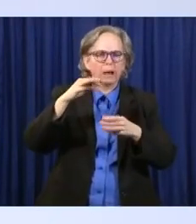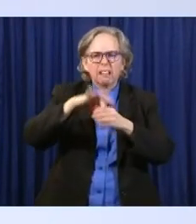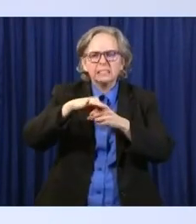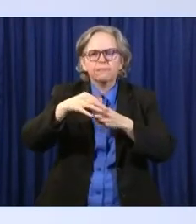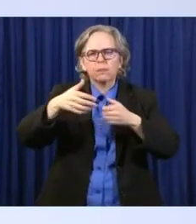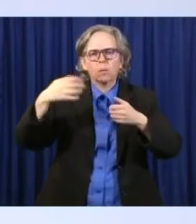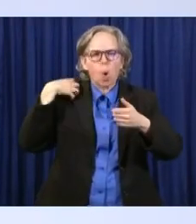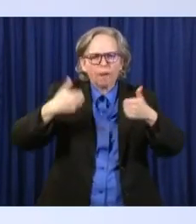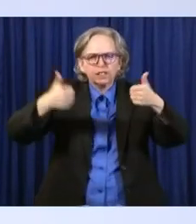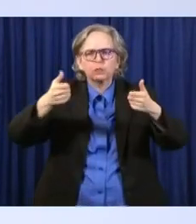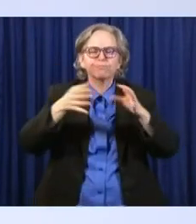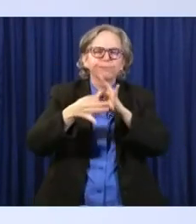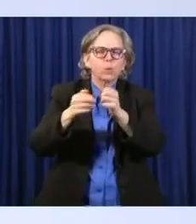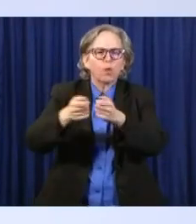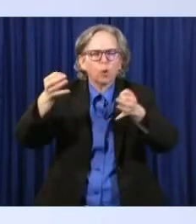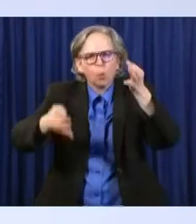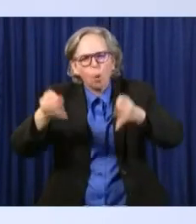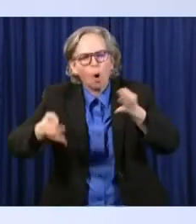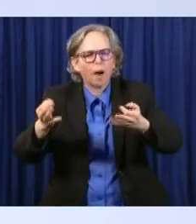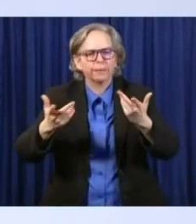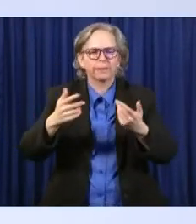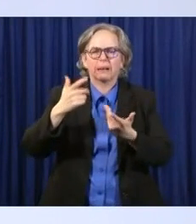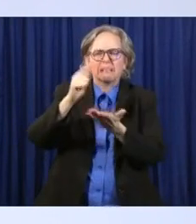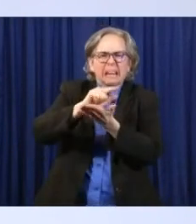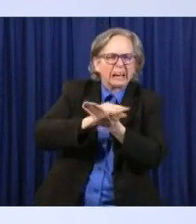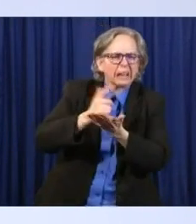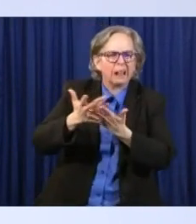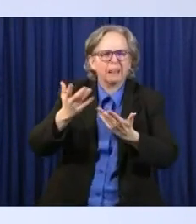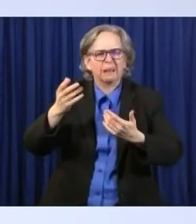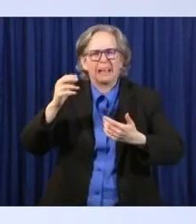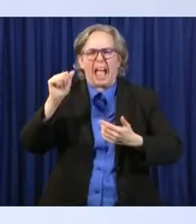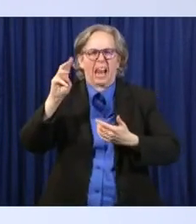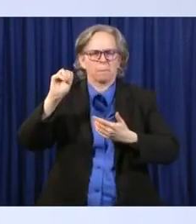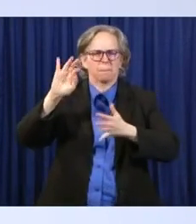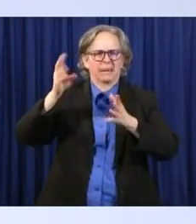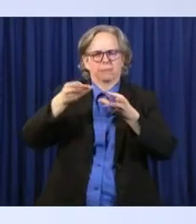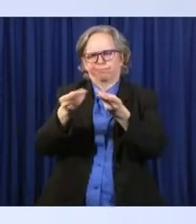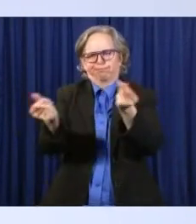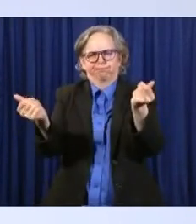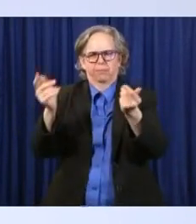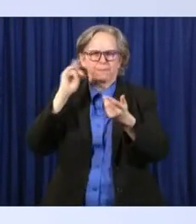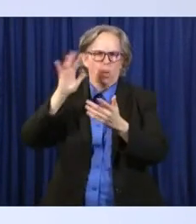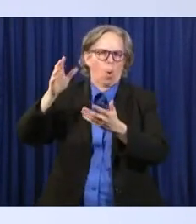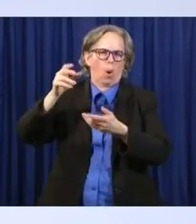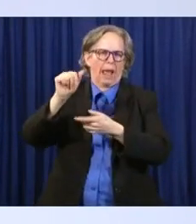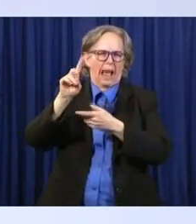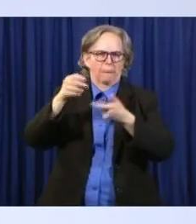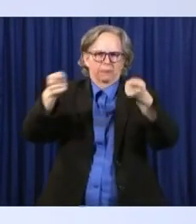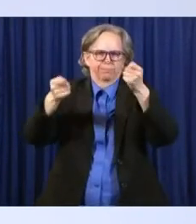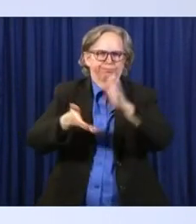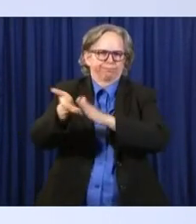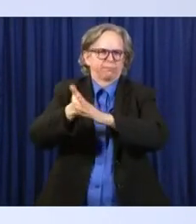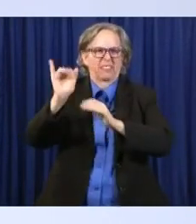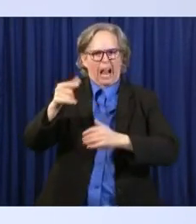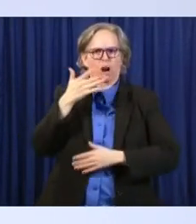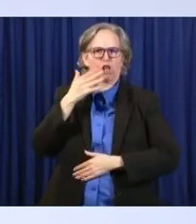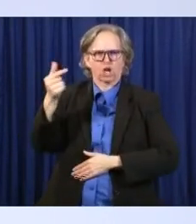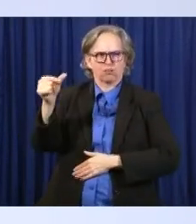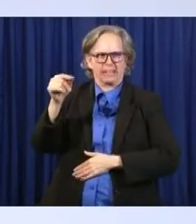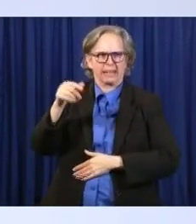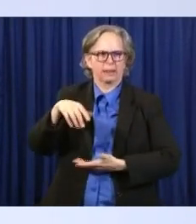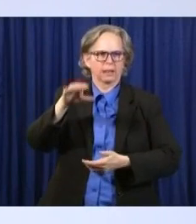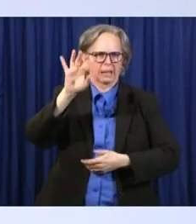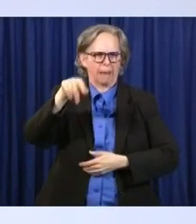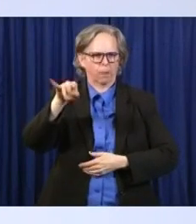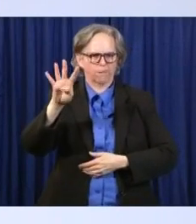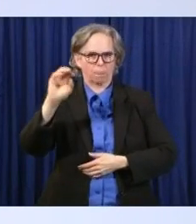everything that it takes, legal, administrative, all of that to administer state government. It's not a huge part of the